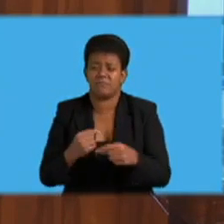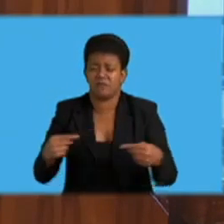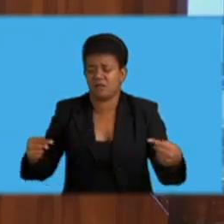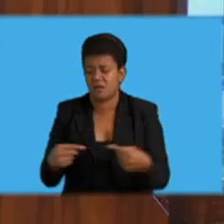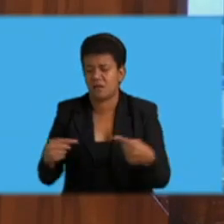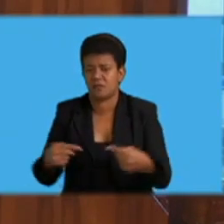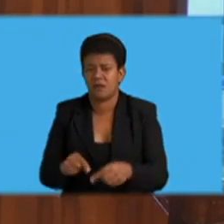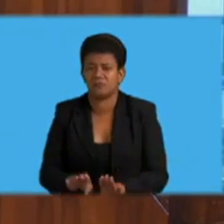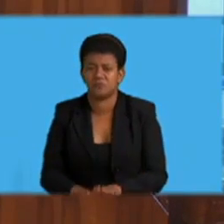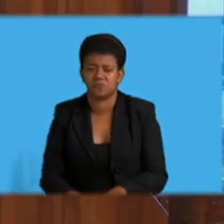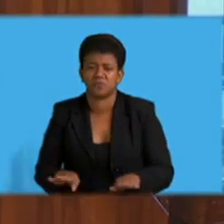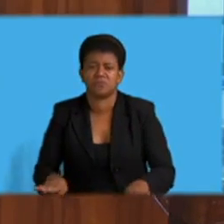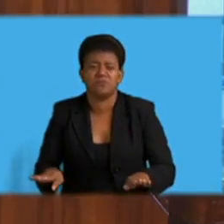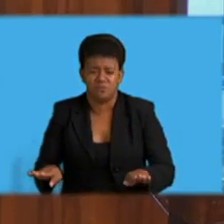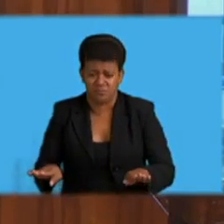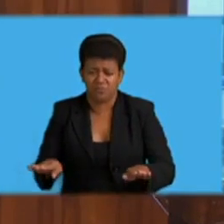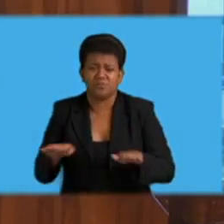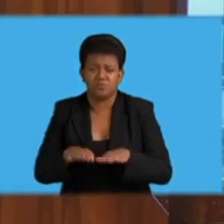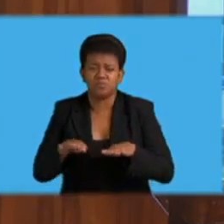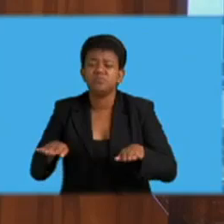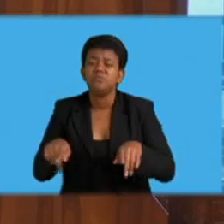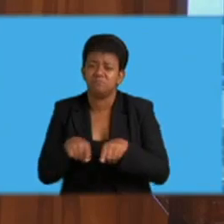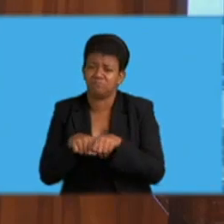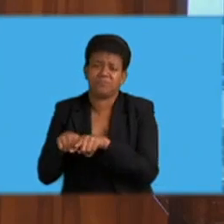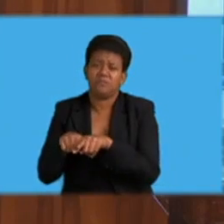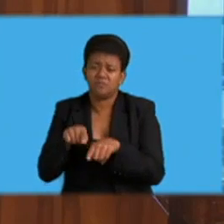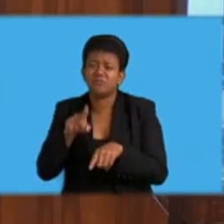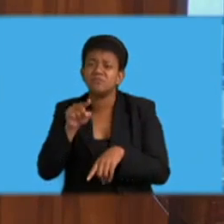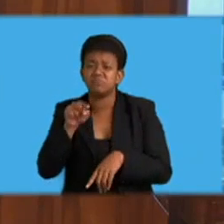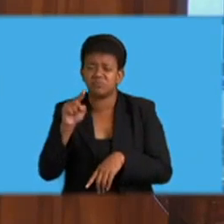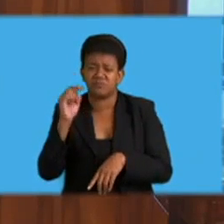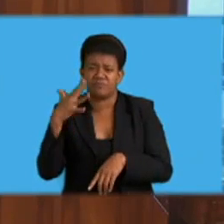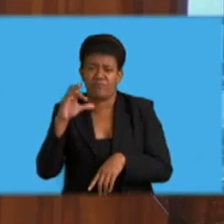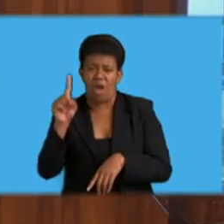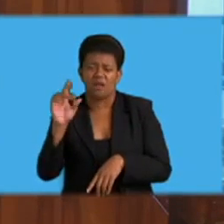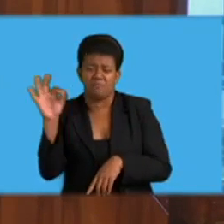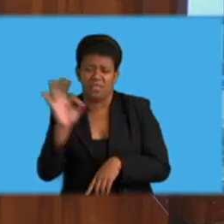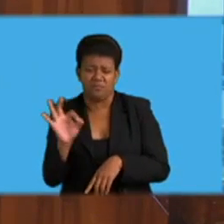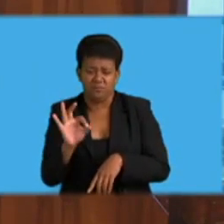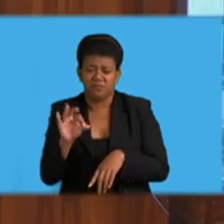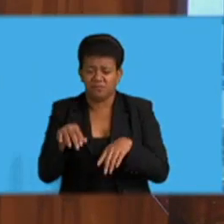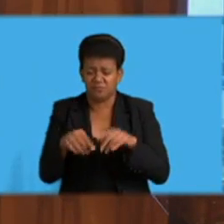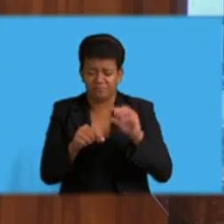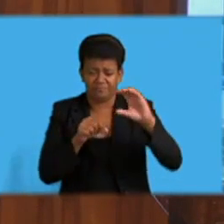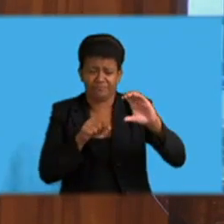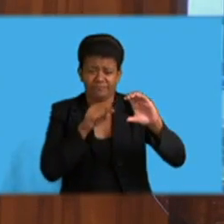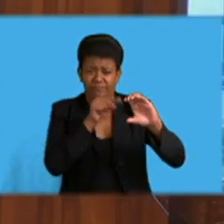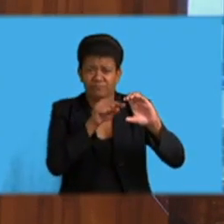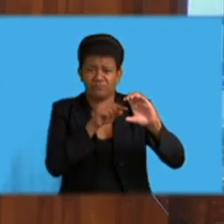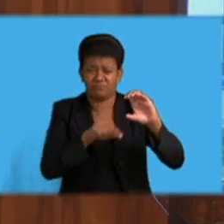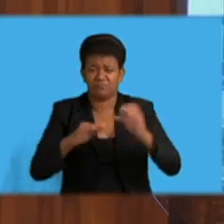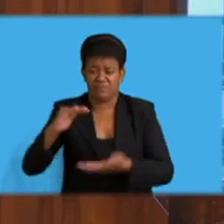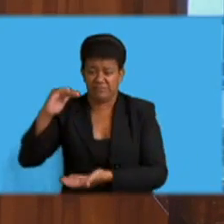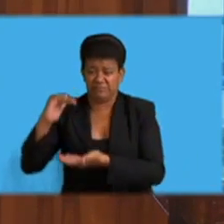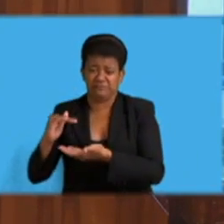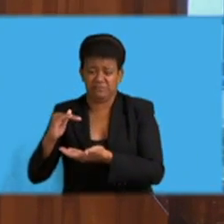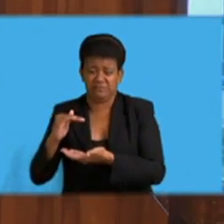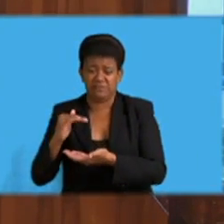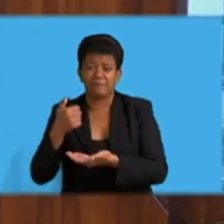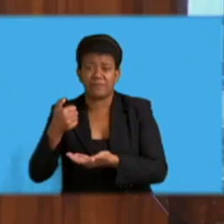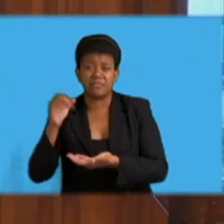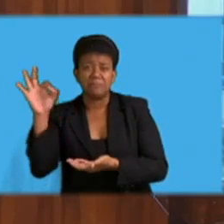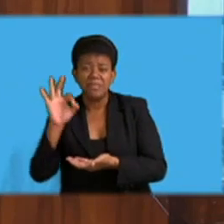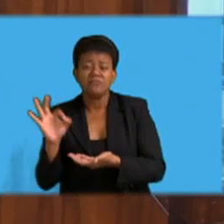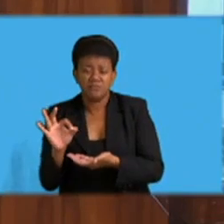which is 51.5%. A decrease of 26.3% recorded for